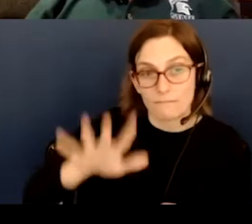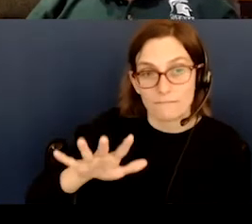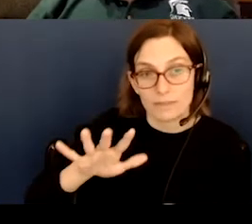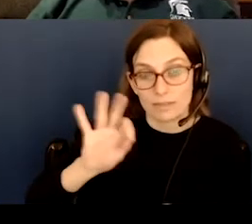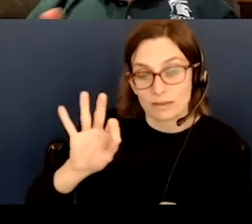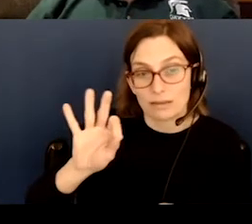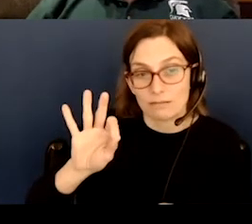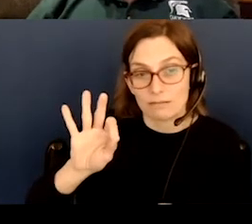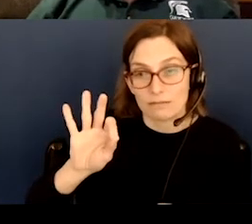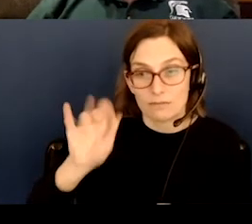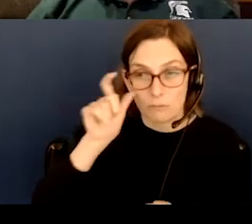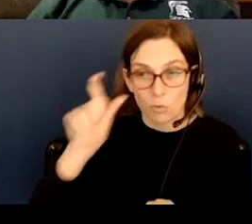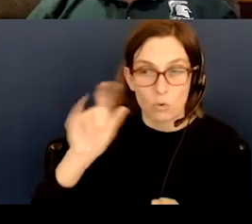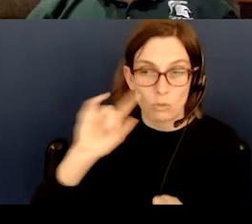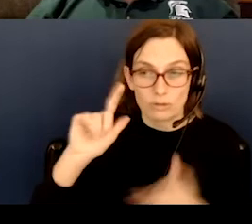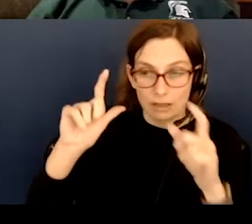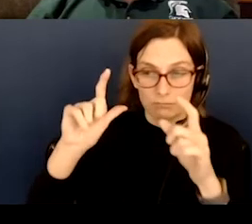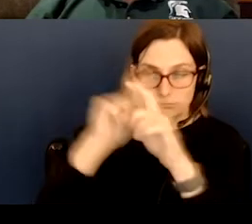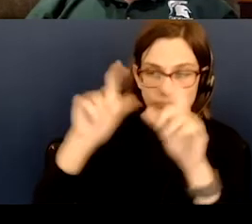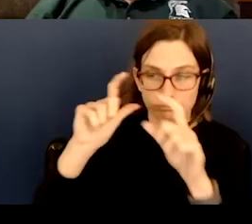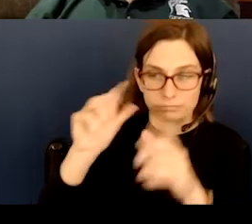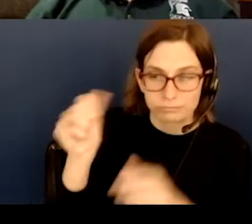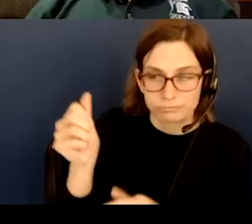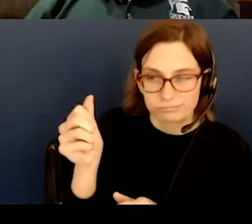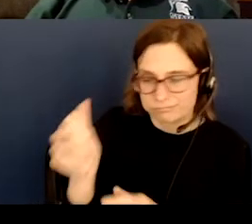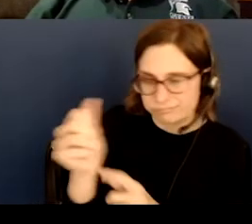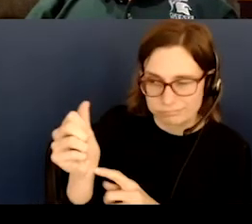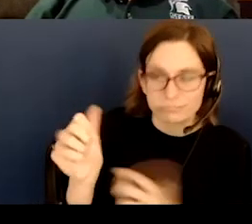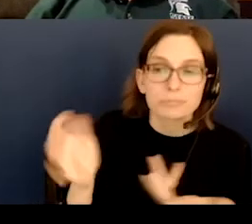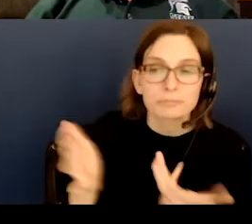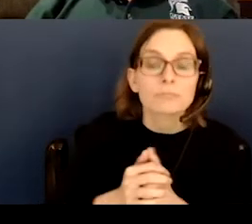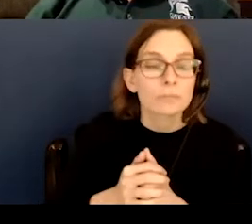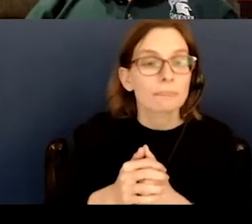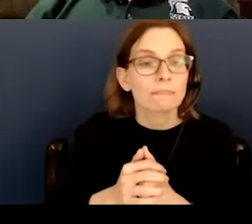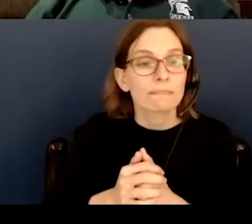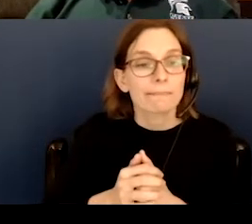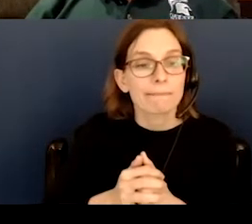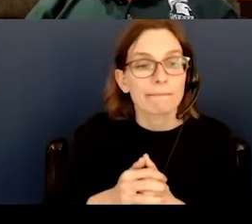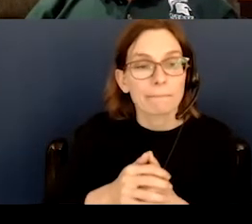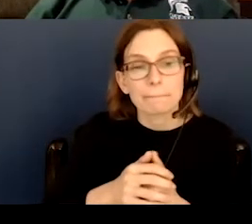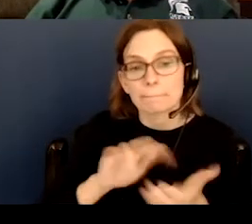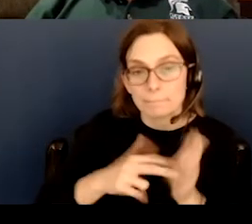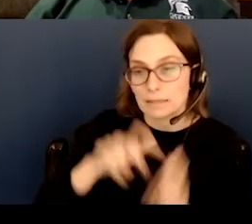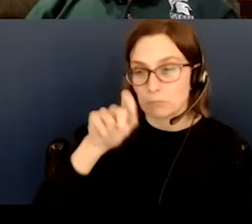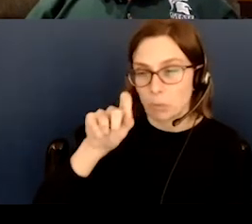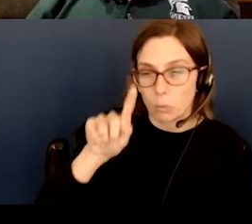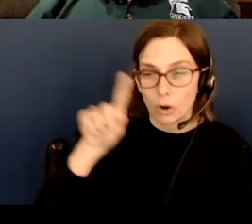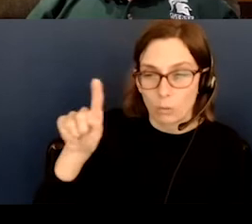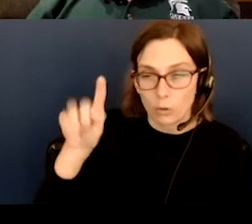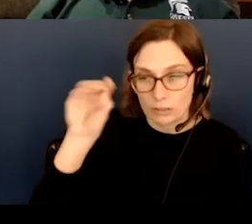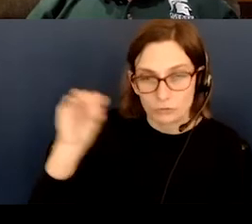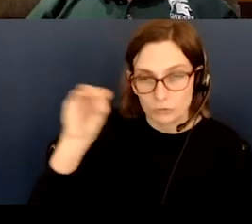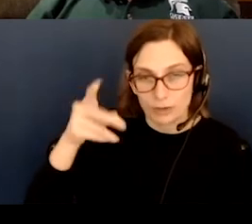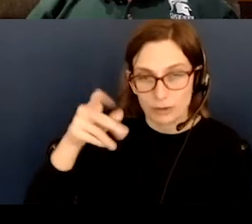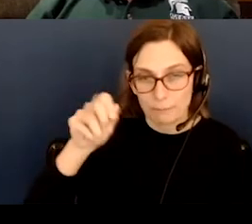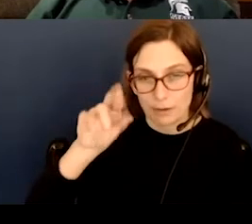parallax, and since the moon is half a degree, about 0.55 degrees, that's 0.11 degree parallax. Now he